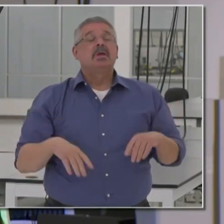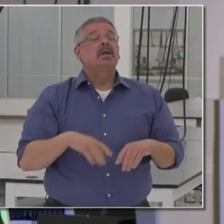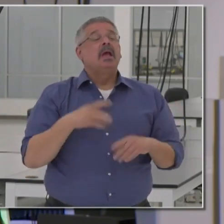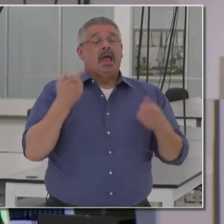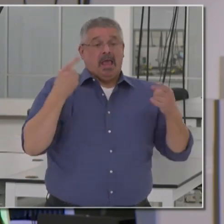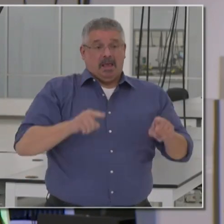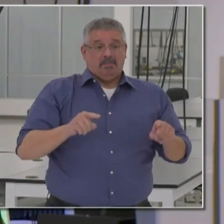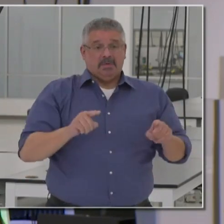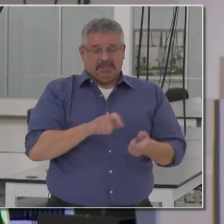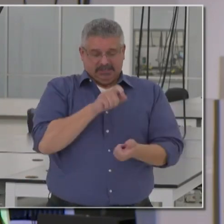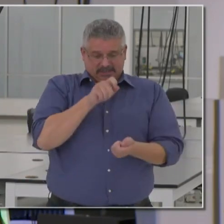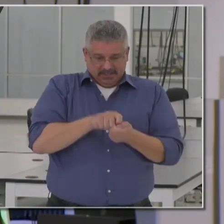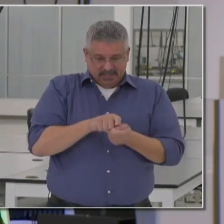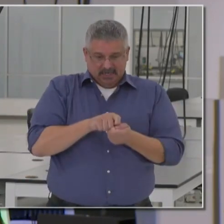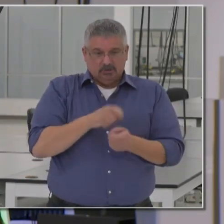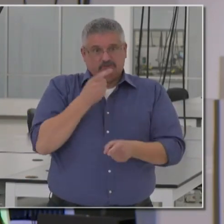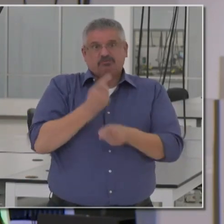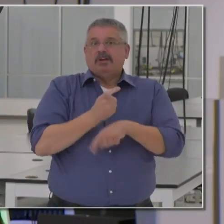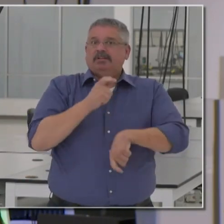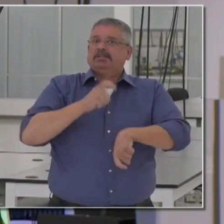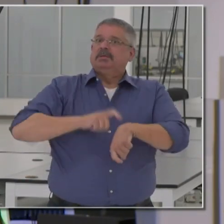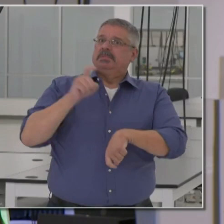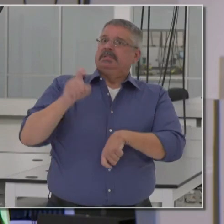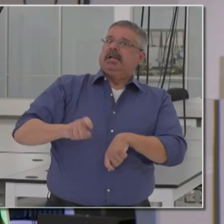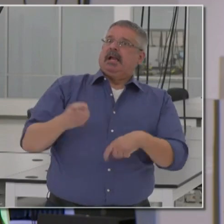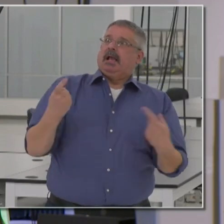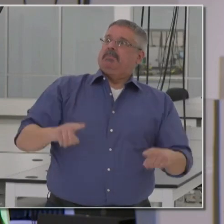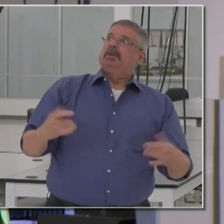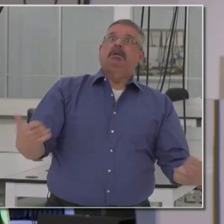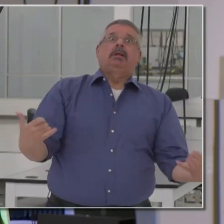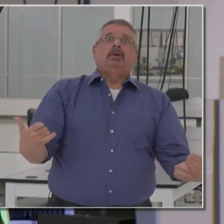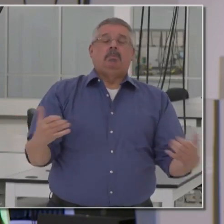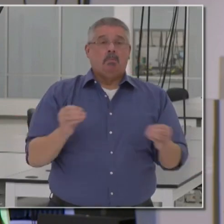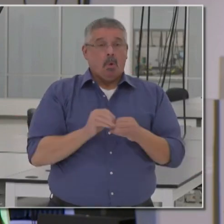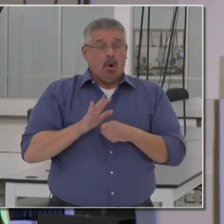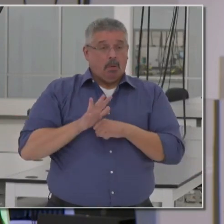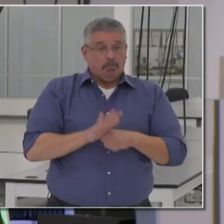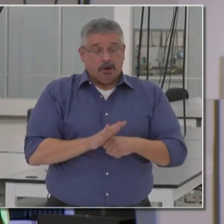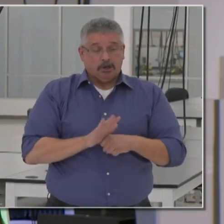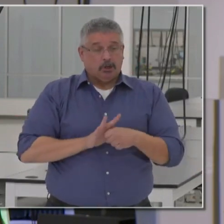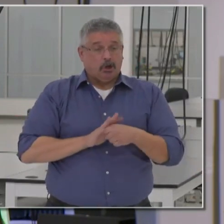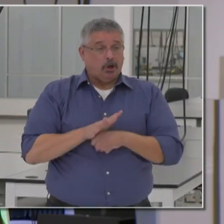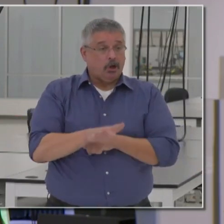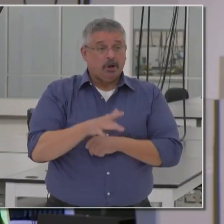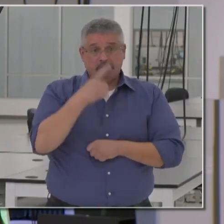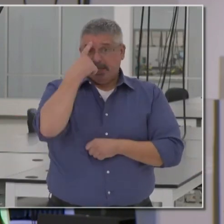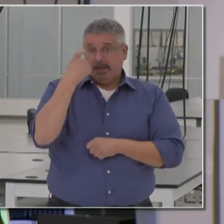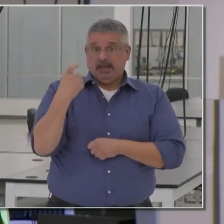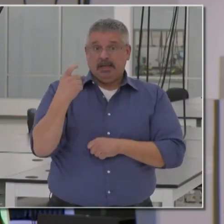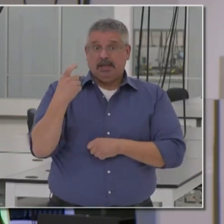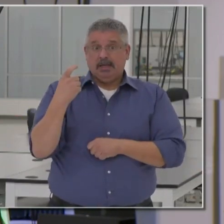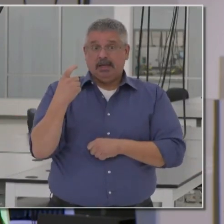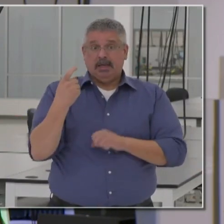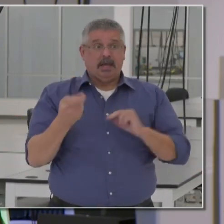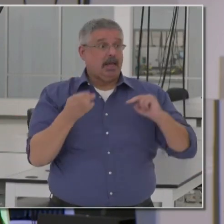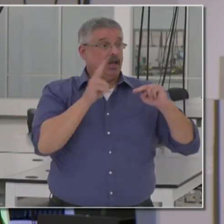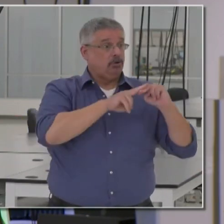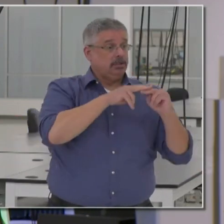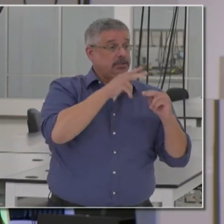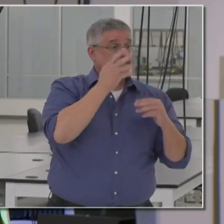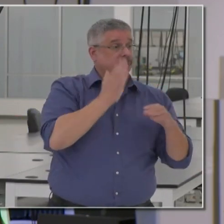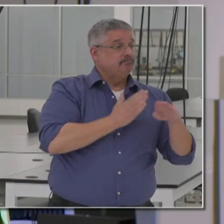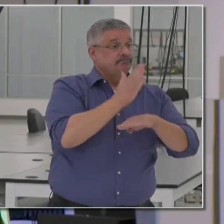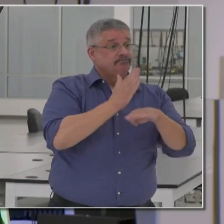happening exactly the right time when more pressure is being placed because of the increase we're